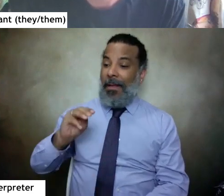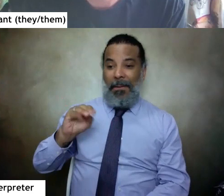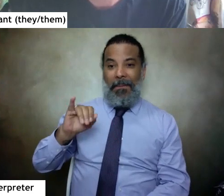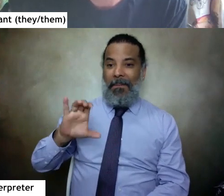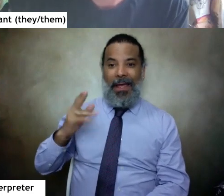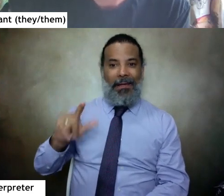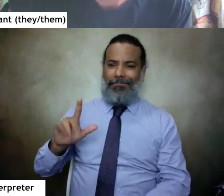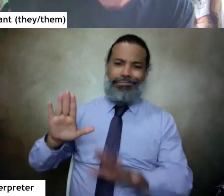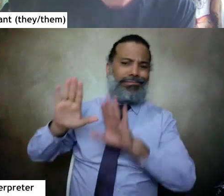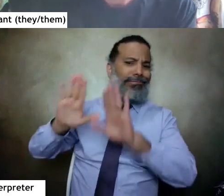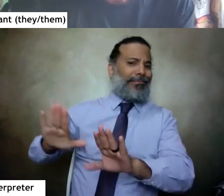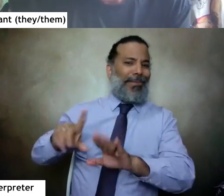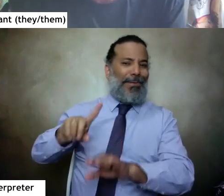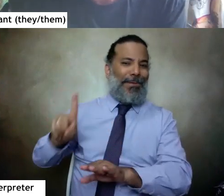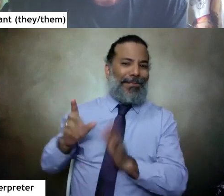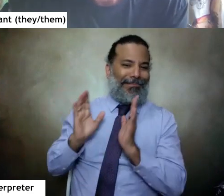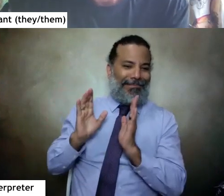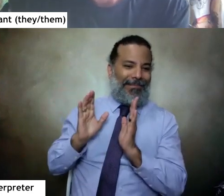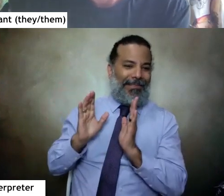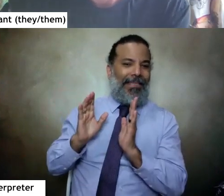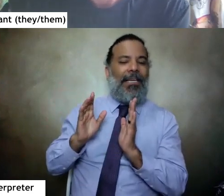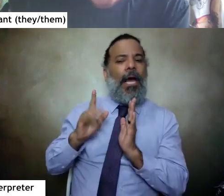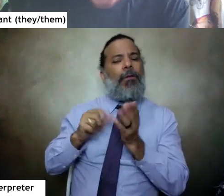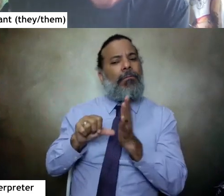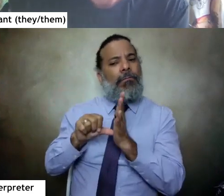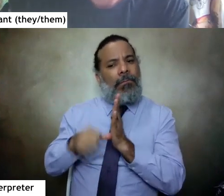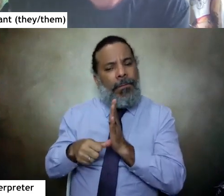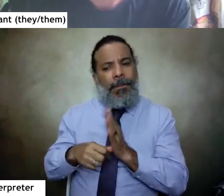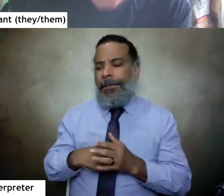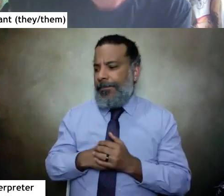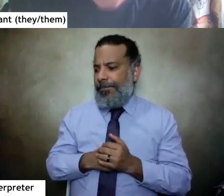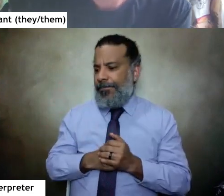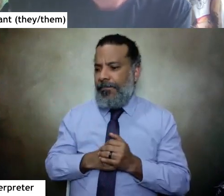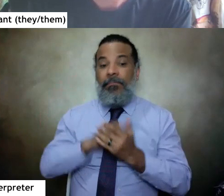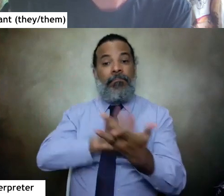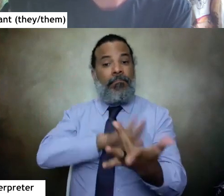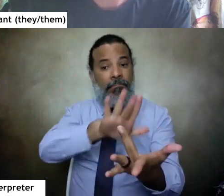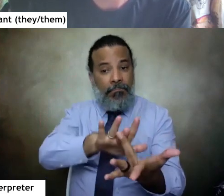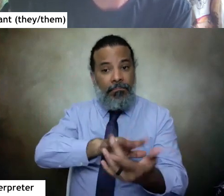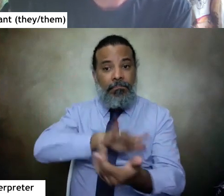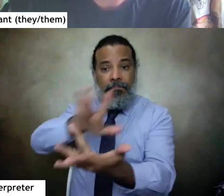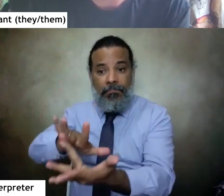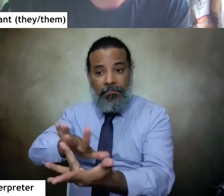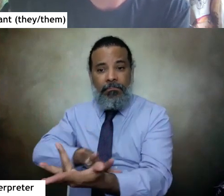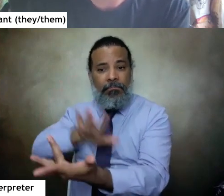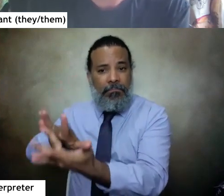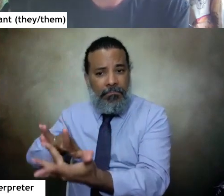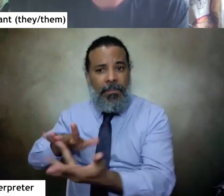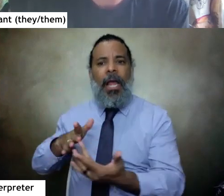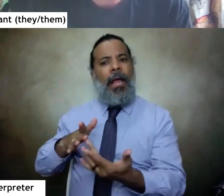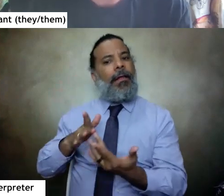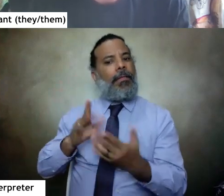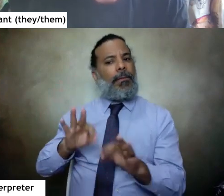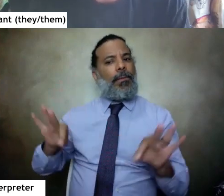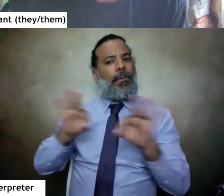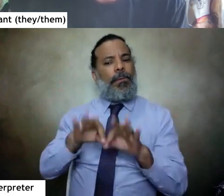possible i will i will kind of emphasize the point that reaching out to people is is key